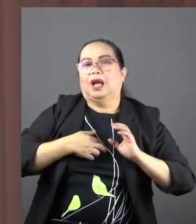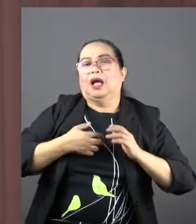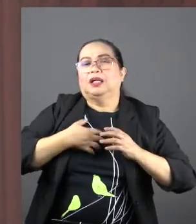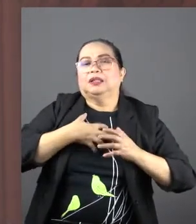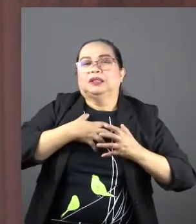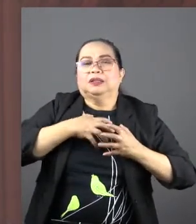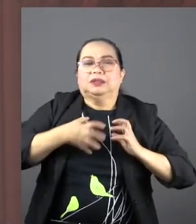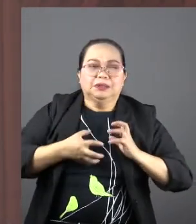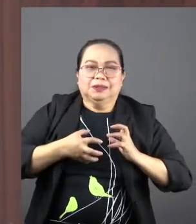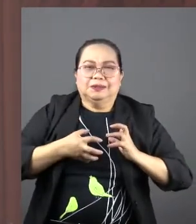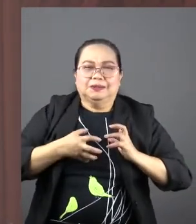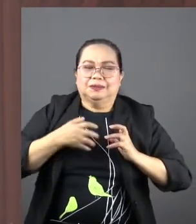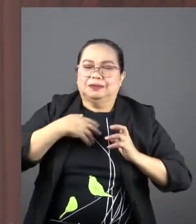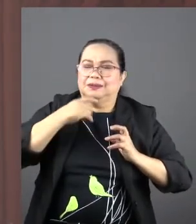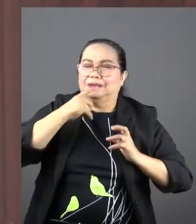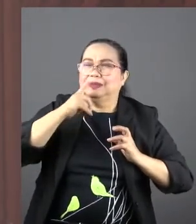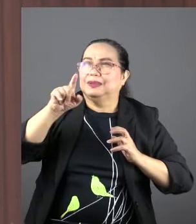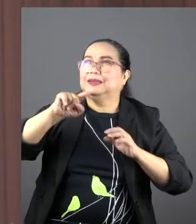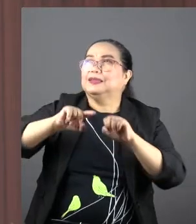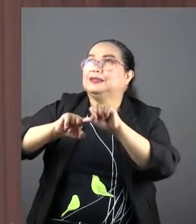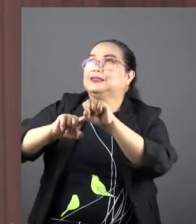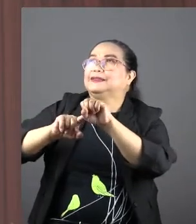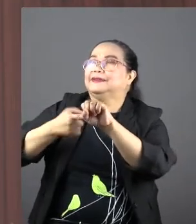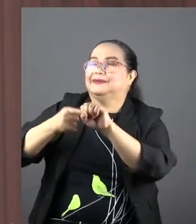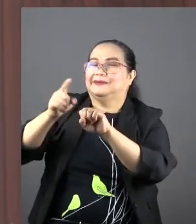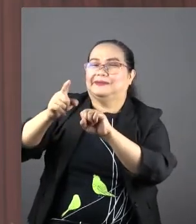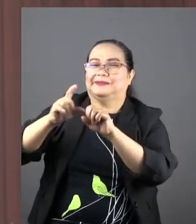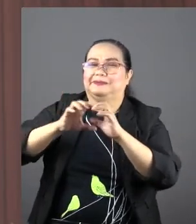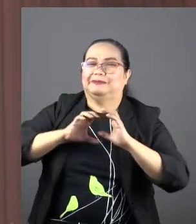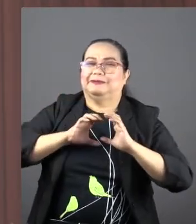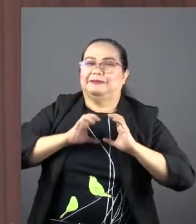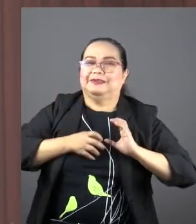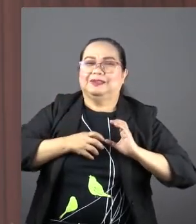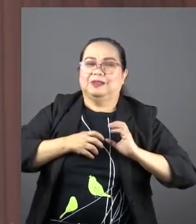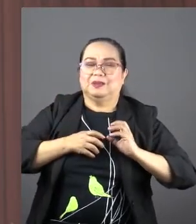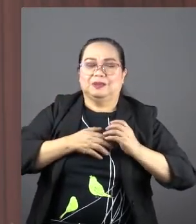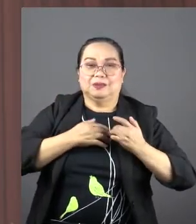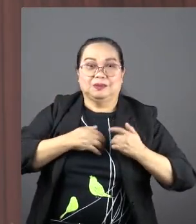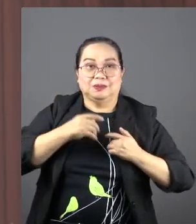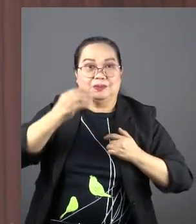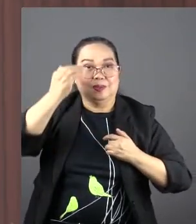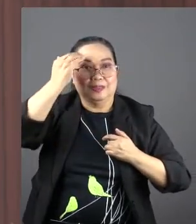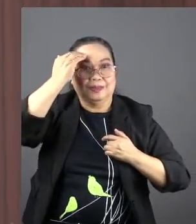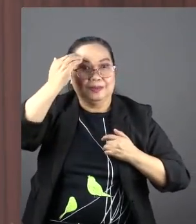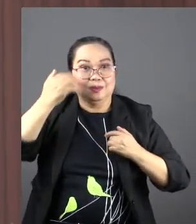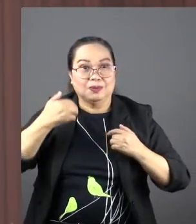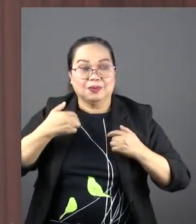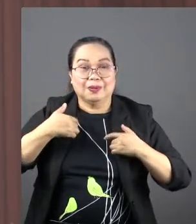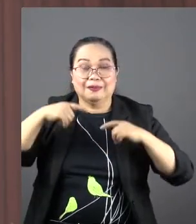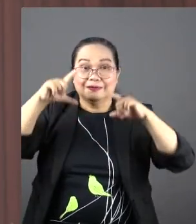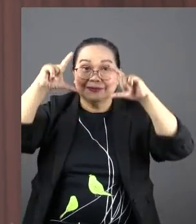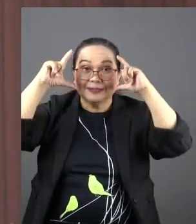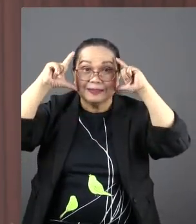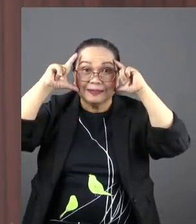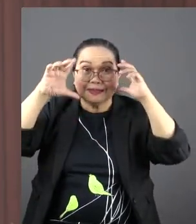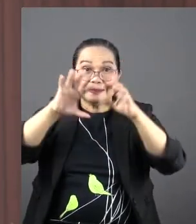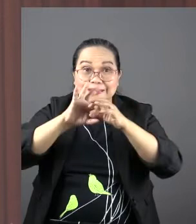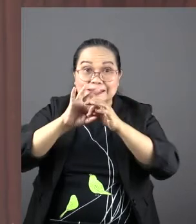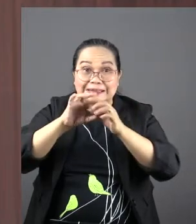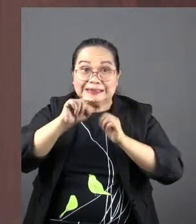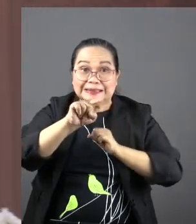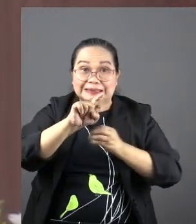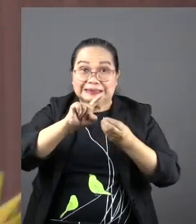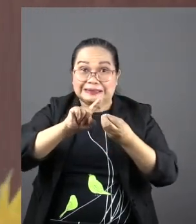someday. He had already started tearing her heart apart when she knew there would be a scandal connected with him.